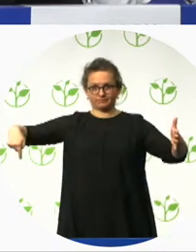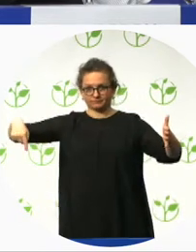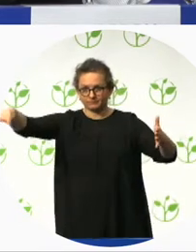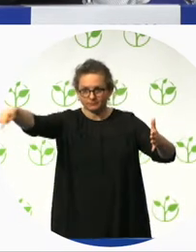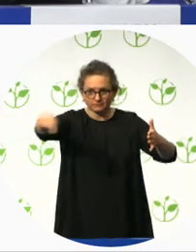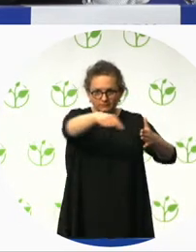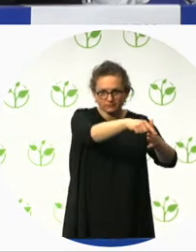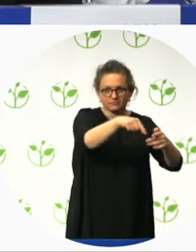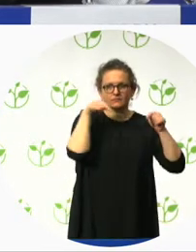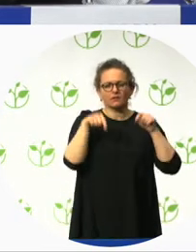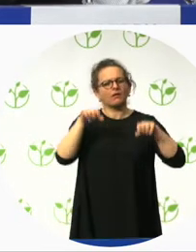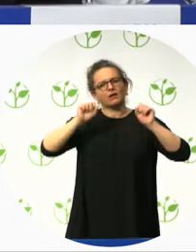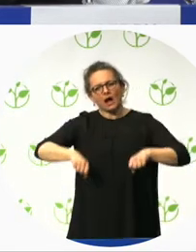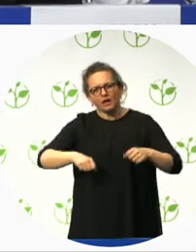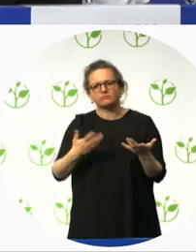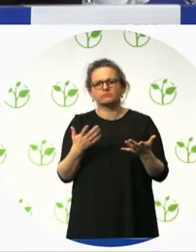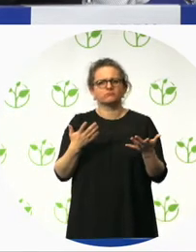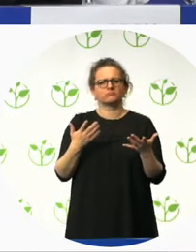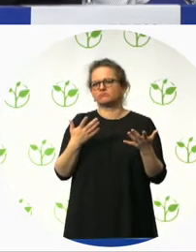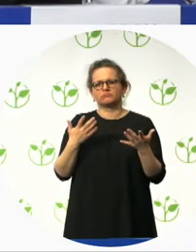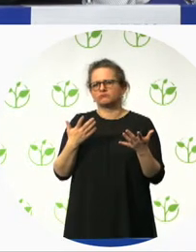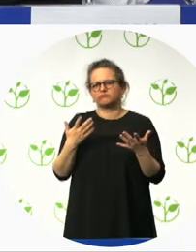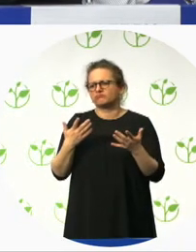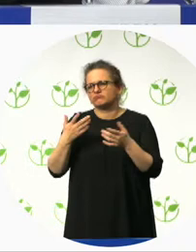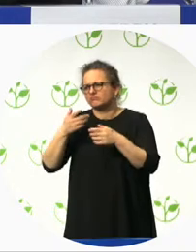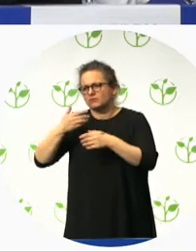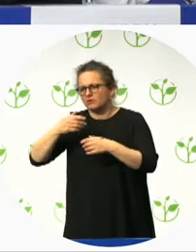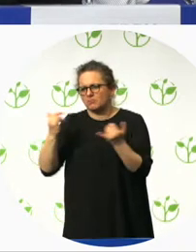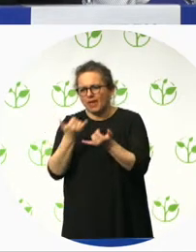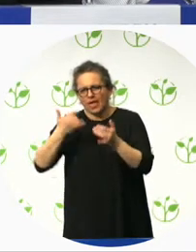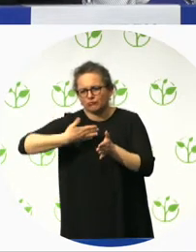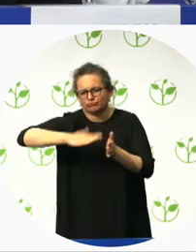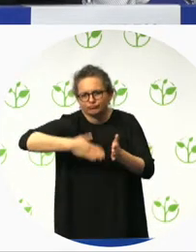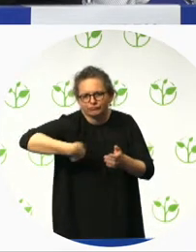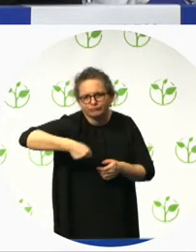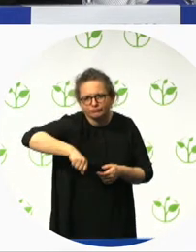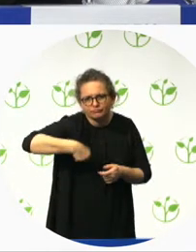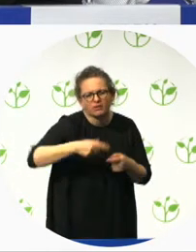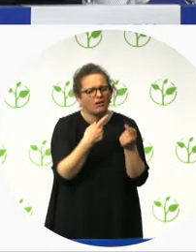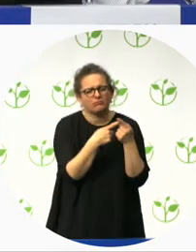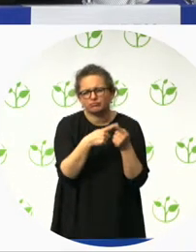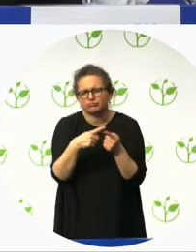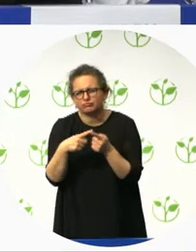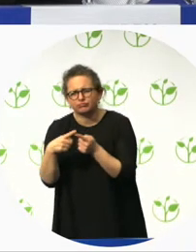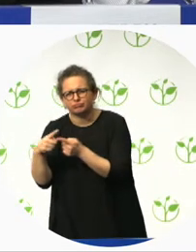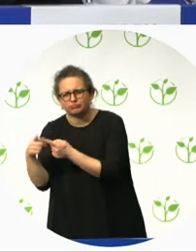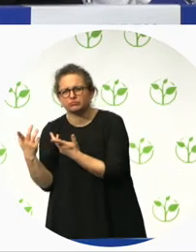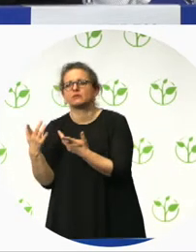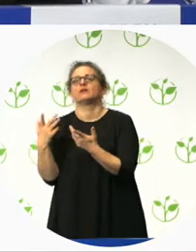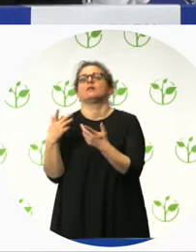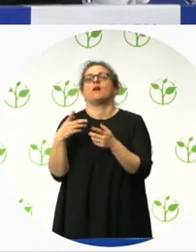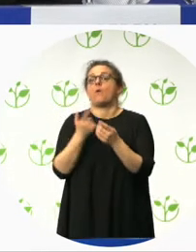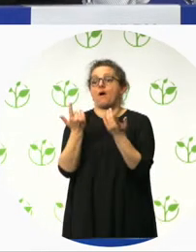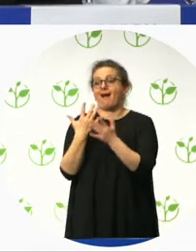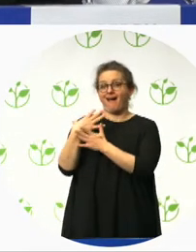But in the lower right is an asphalt softball field. And this was specifically driven by the wheelchair